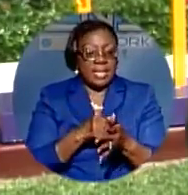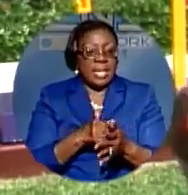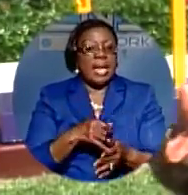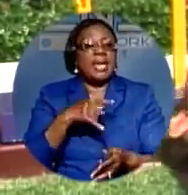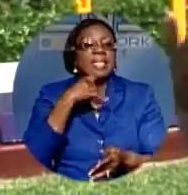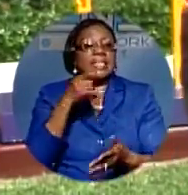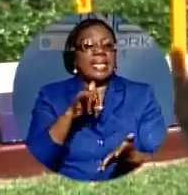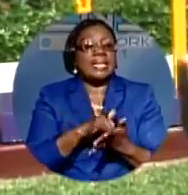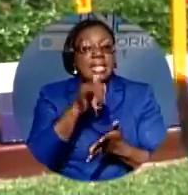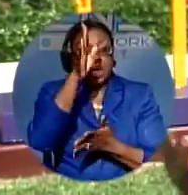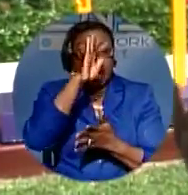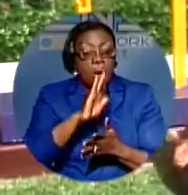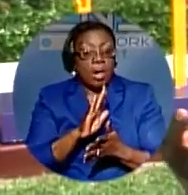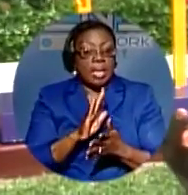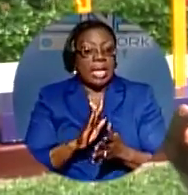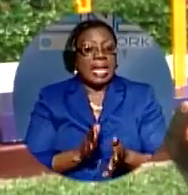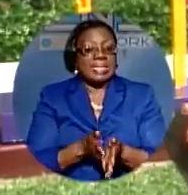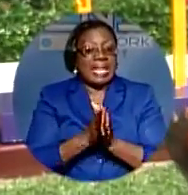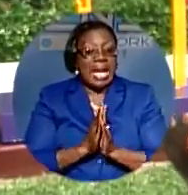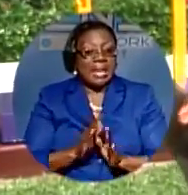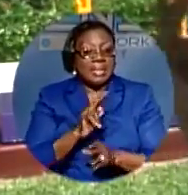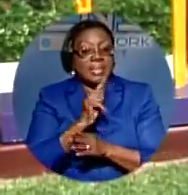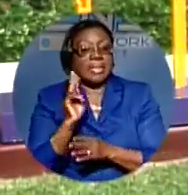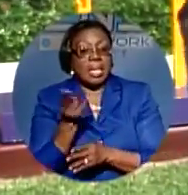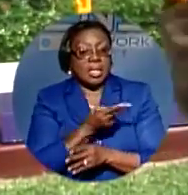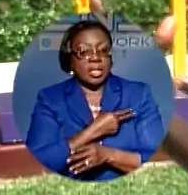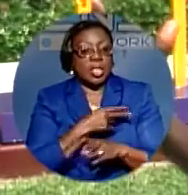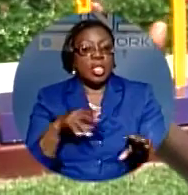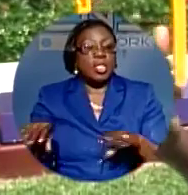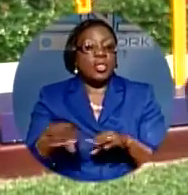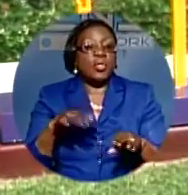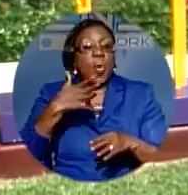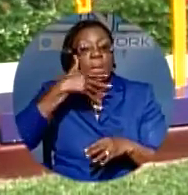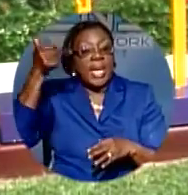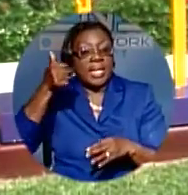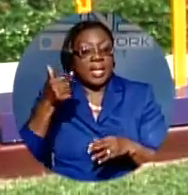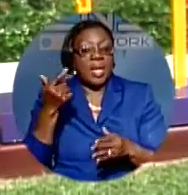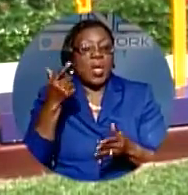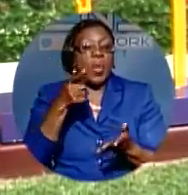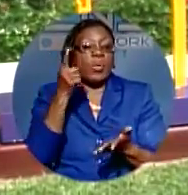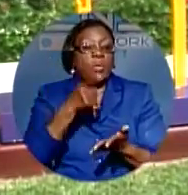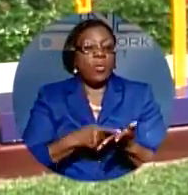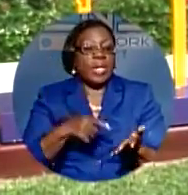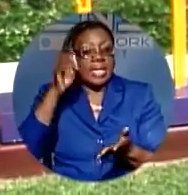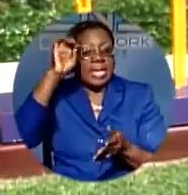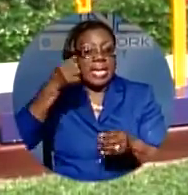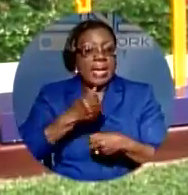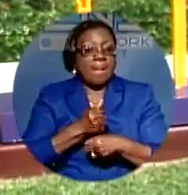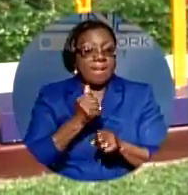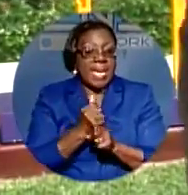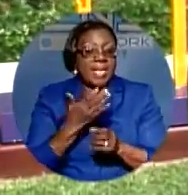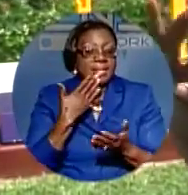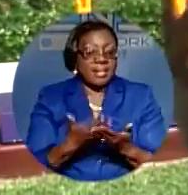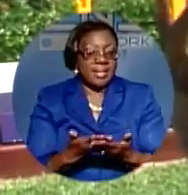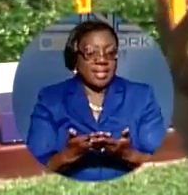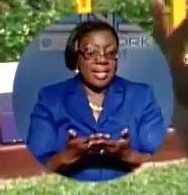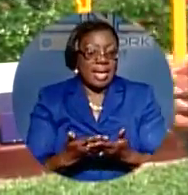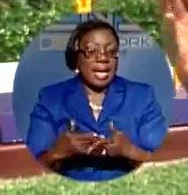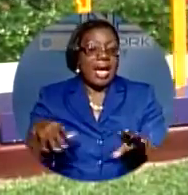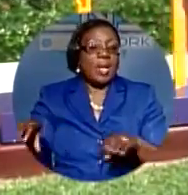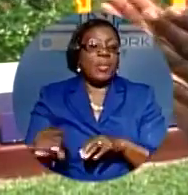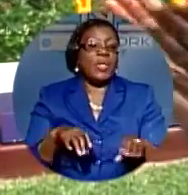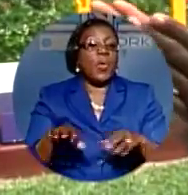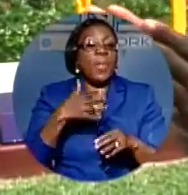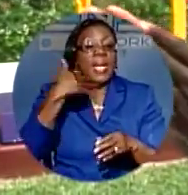that God has mandated us to do better with what he made good. And we do better